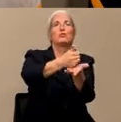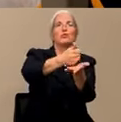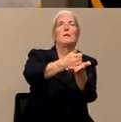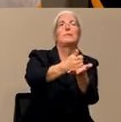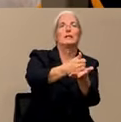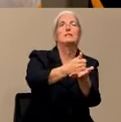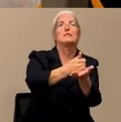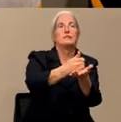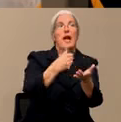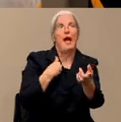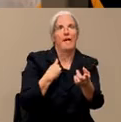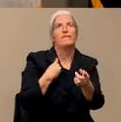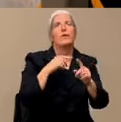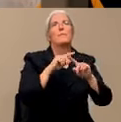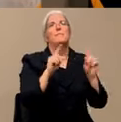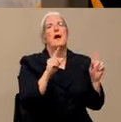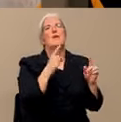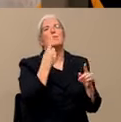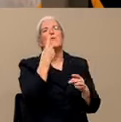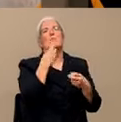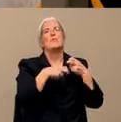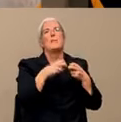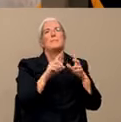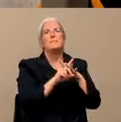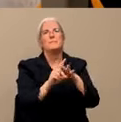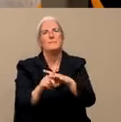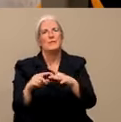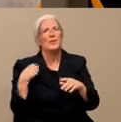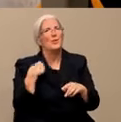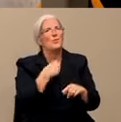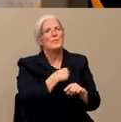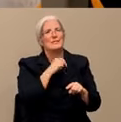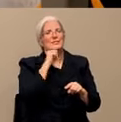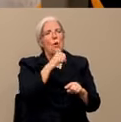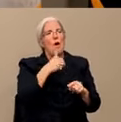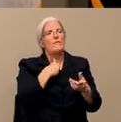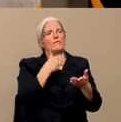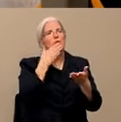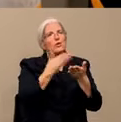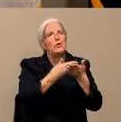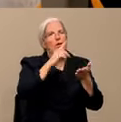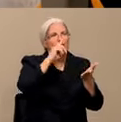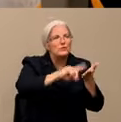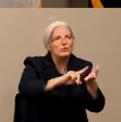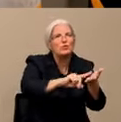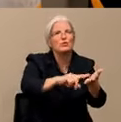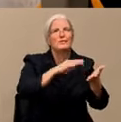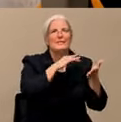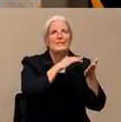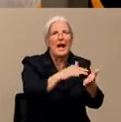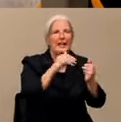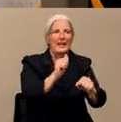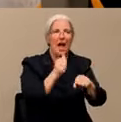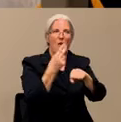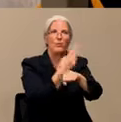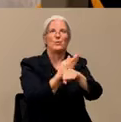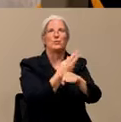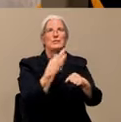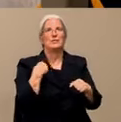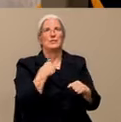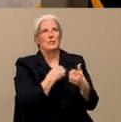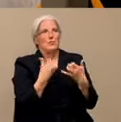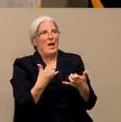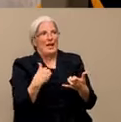But one of the problems is we don't really have good studies that use it. This is what we call anecdotal data. It was used a few times. It